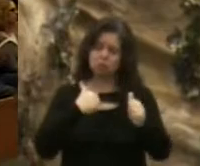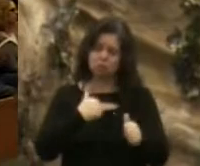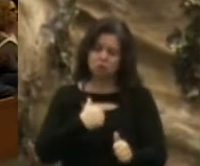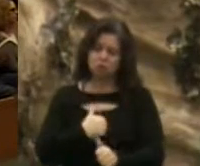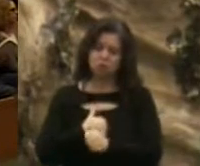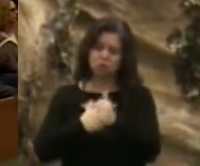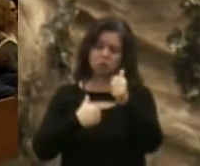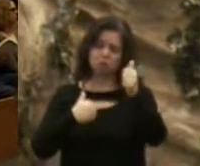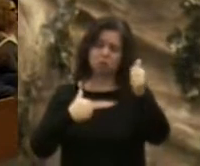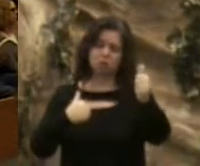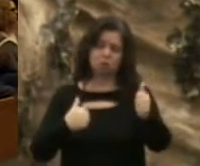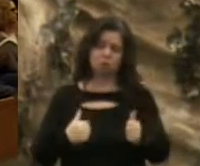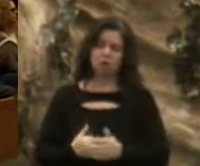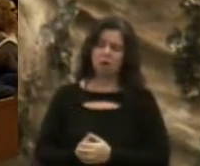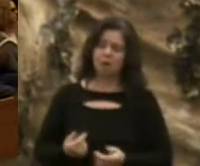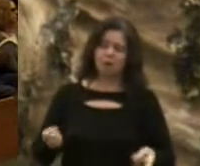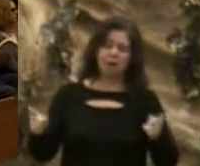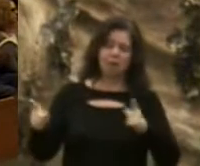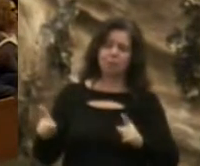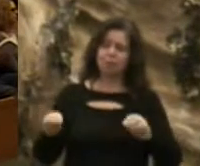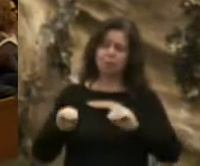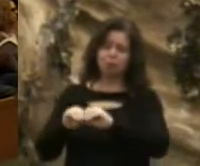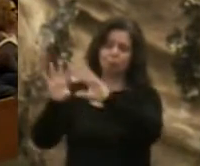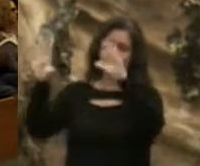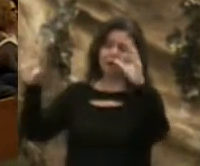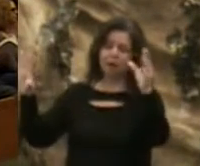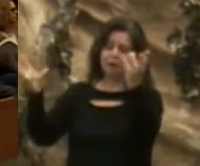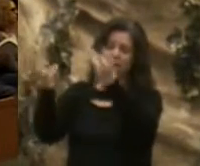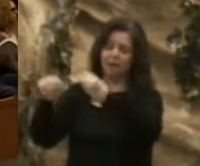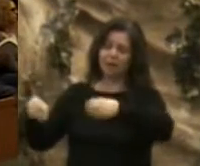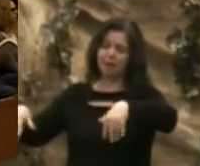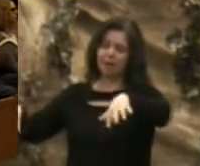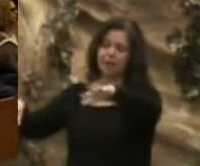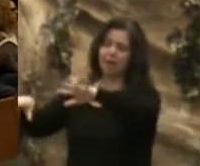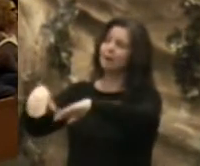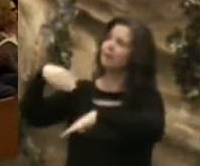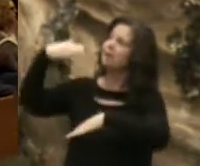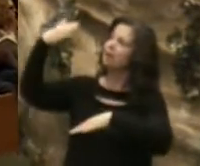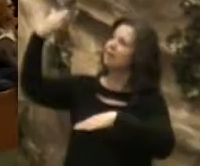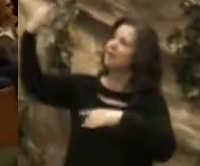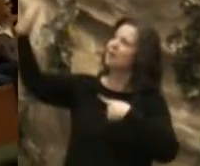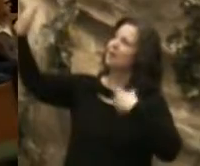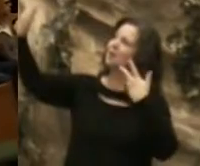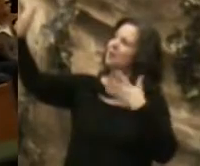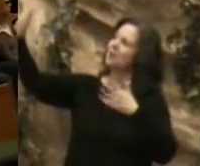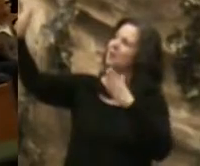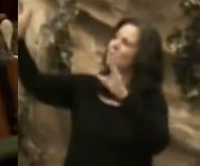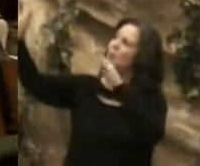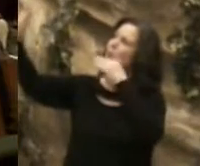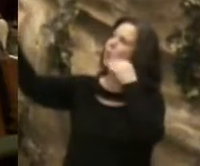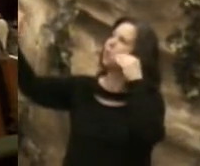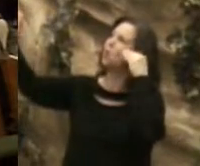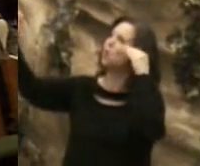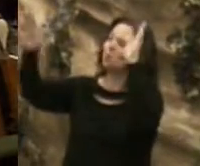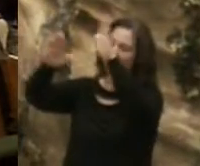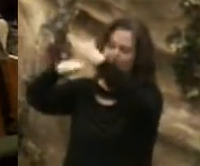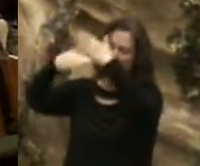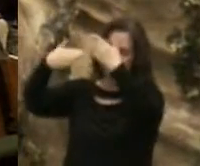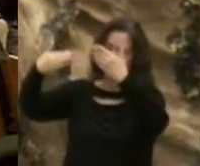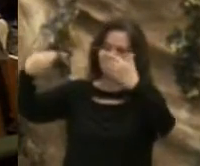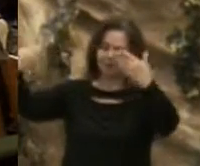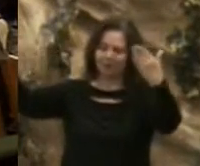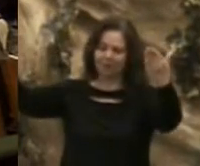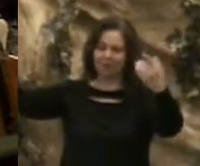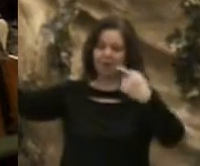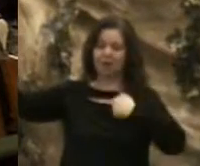there to meet my mother. She said she'd meet